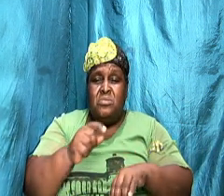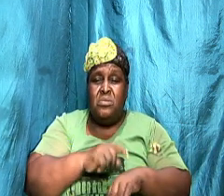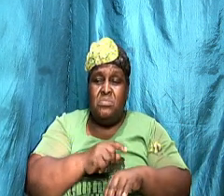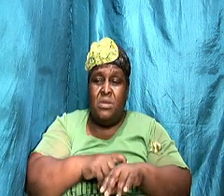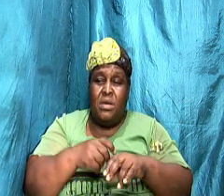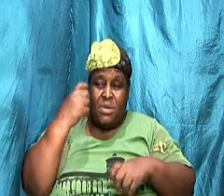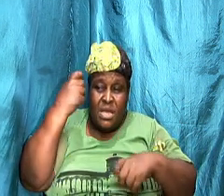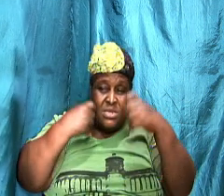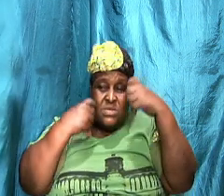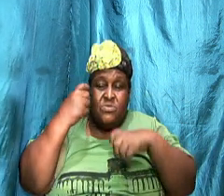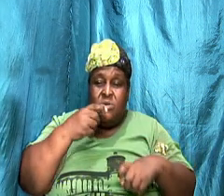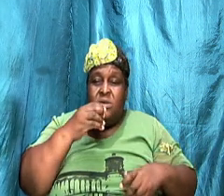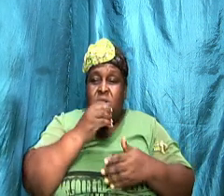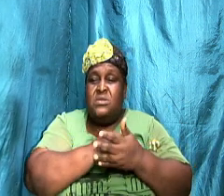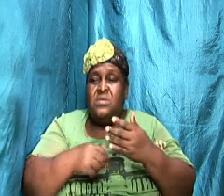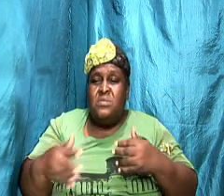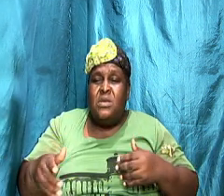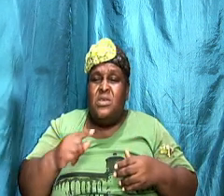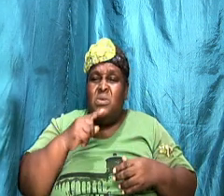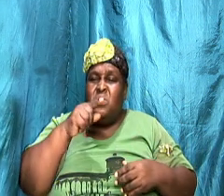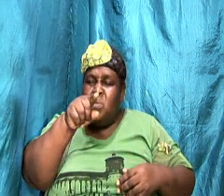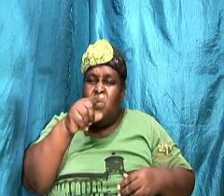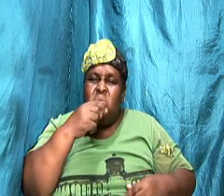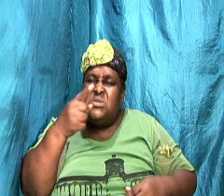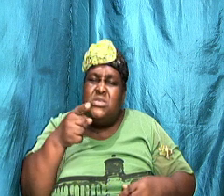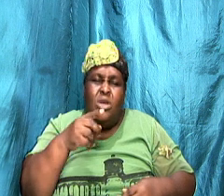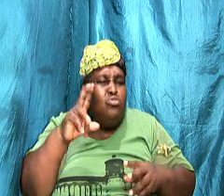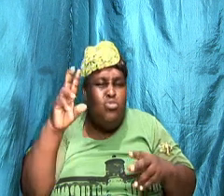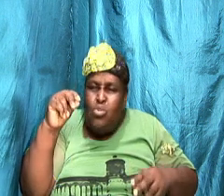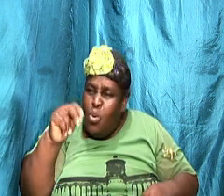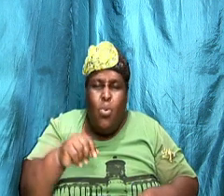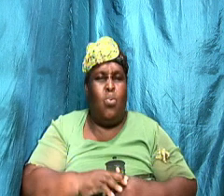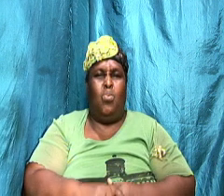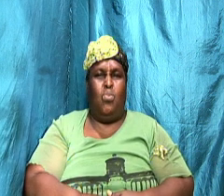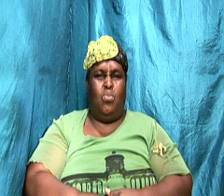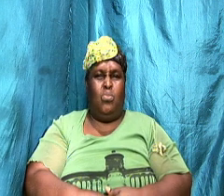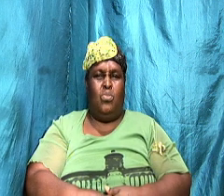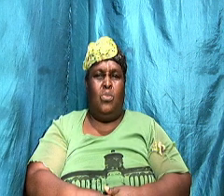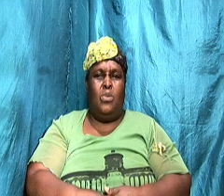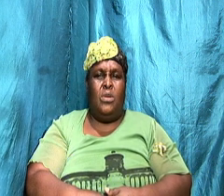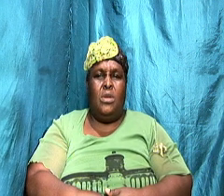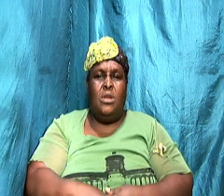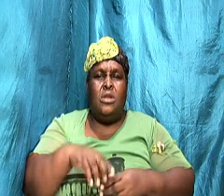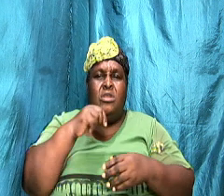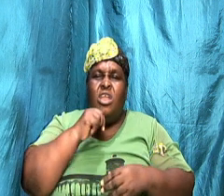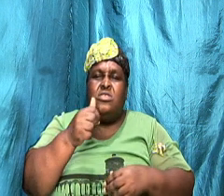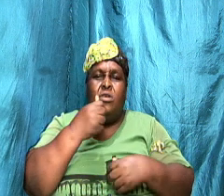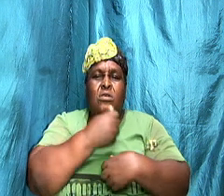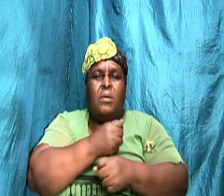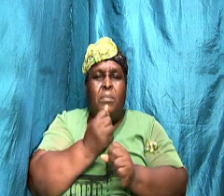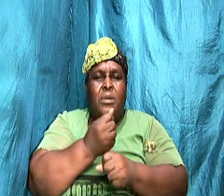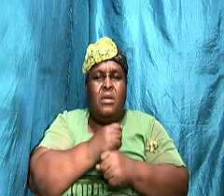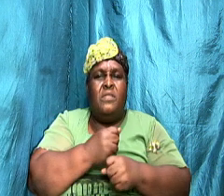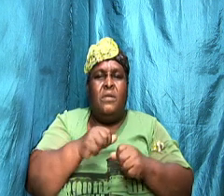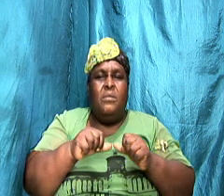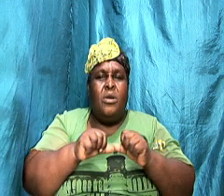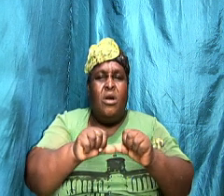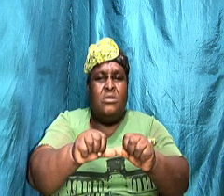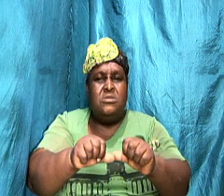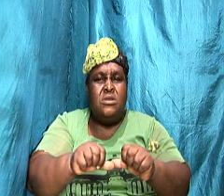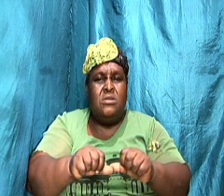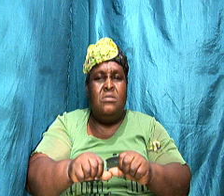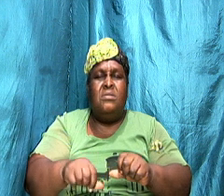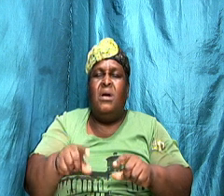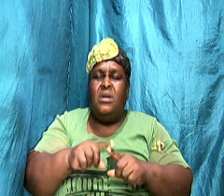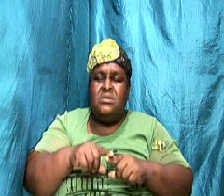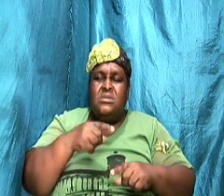This is not what and look here you are not going to let them continue what they are saying until they say alright